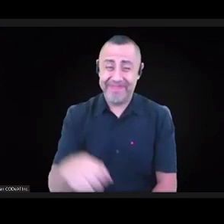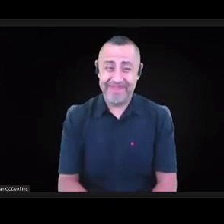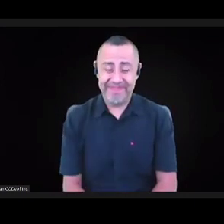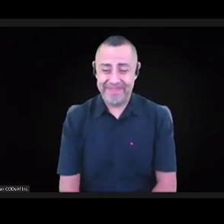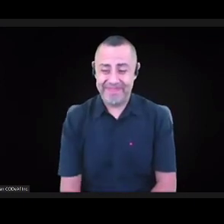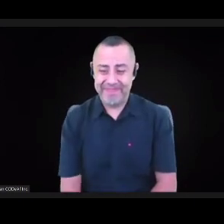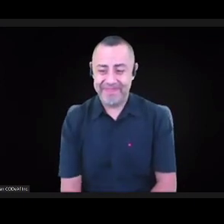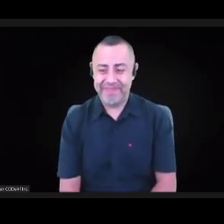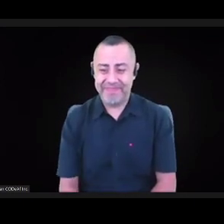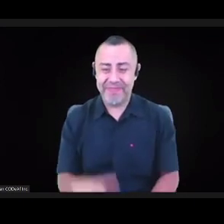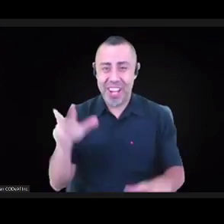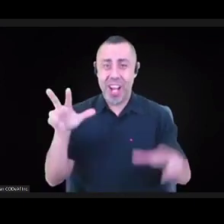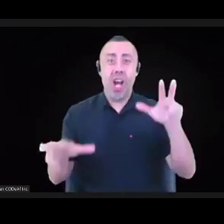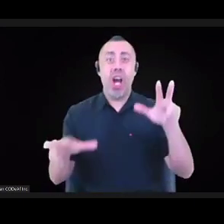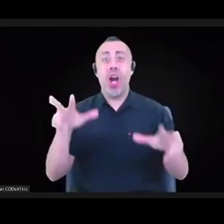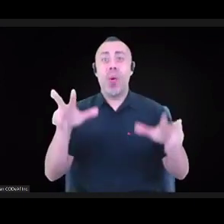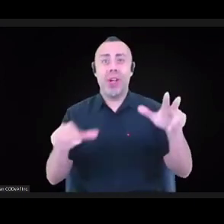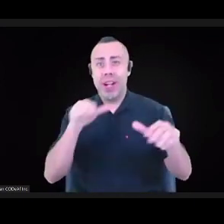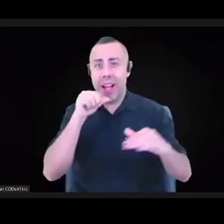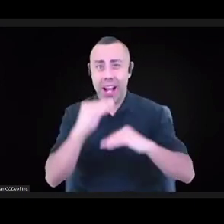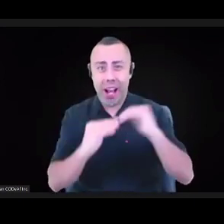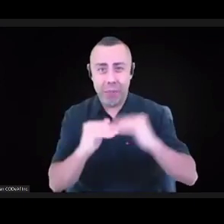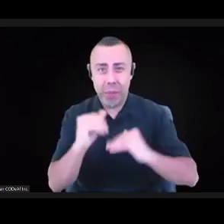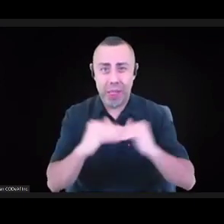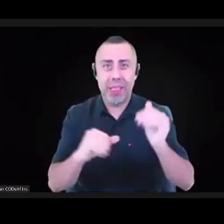Awkward. Yes. Uncomfortable. Yes.